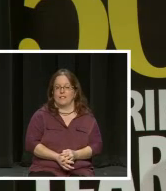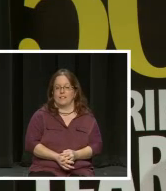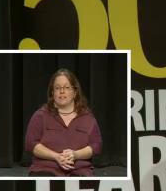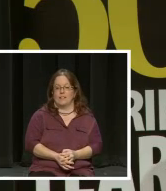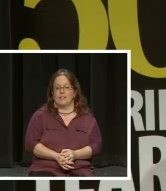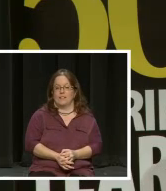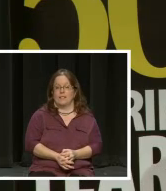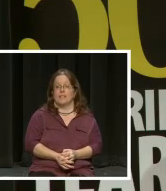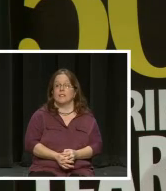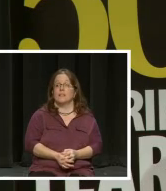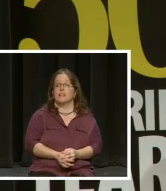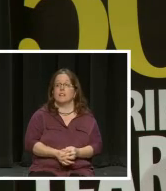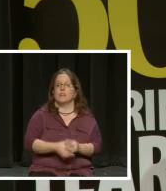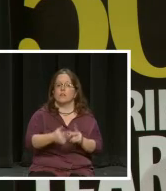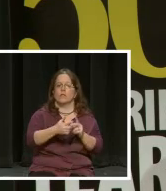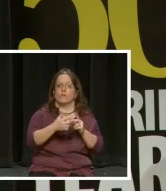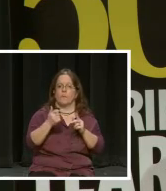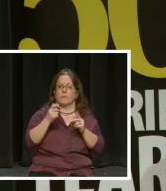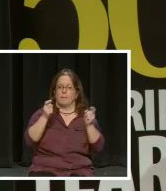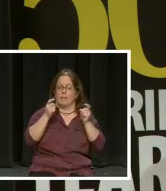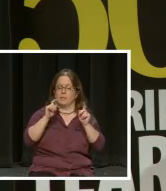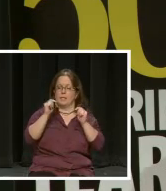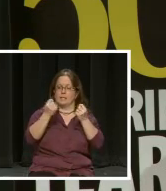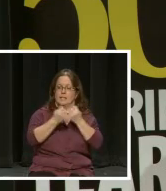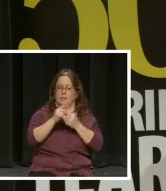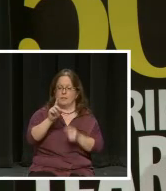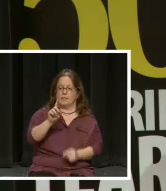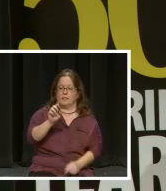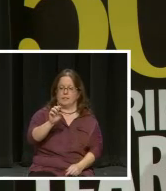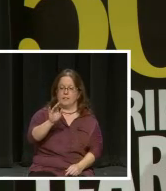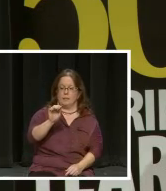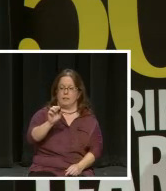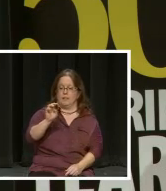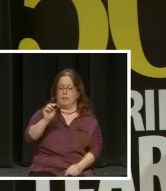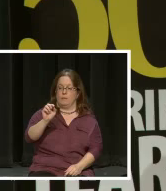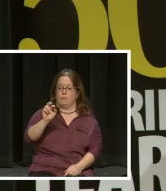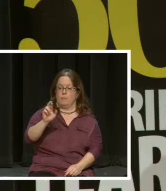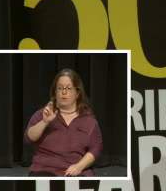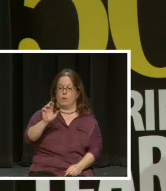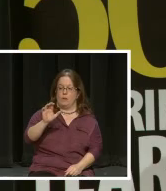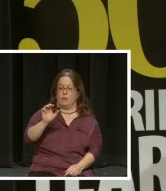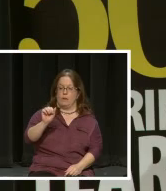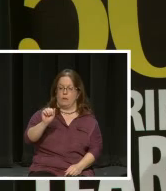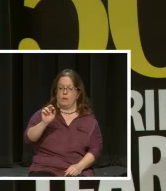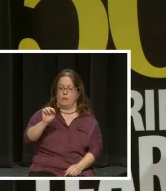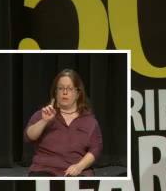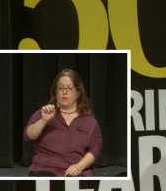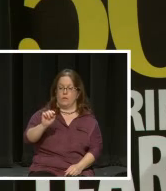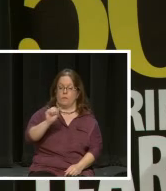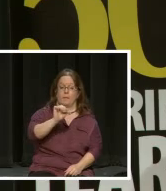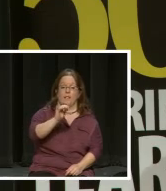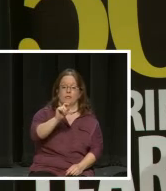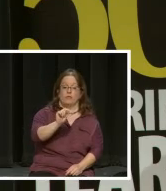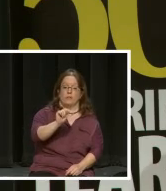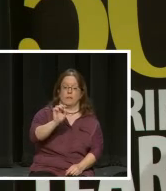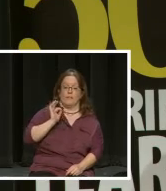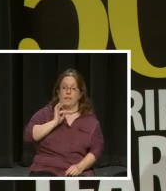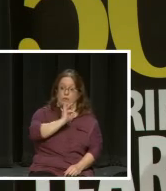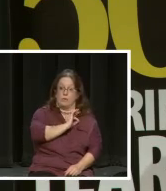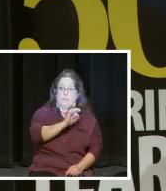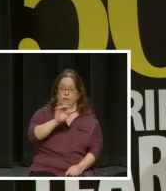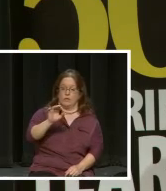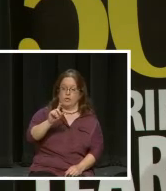From the Learning Resource Management Team, Debbie Mercado. From the Adjunct Faculty, Chester Lawrence.